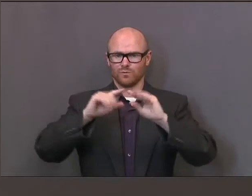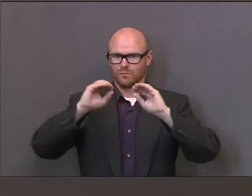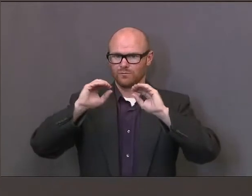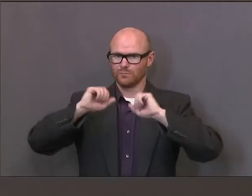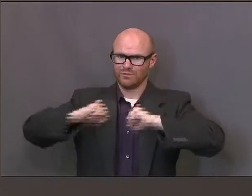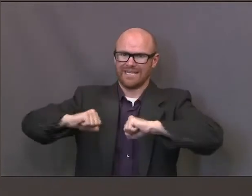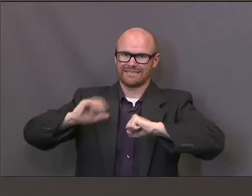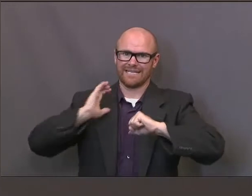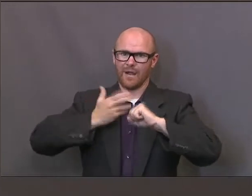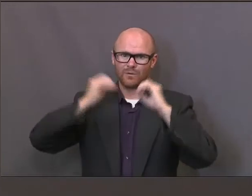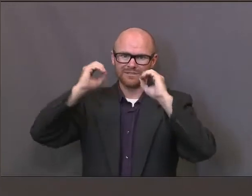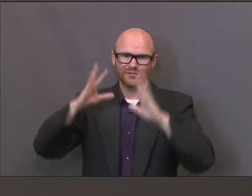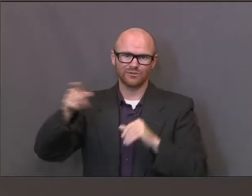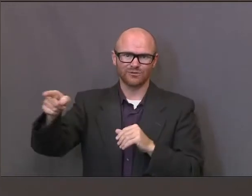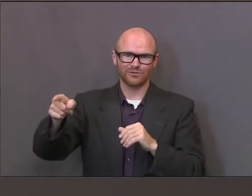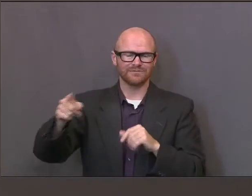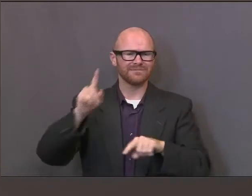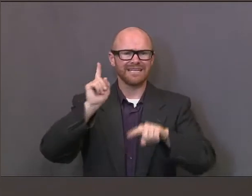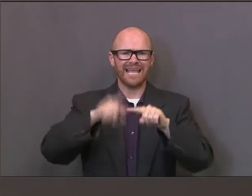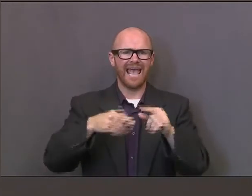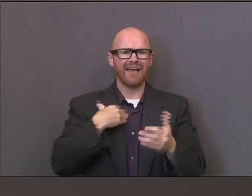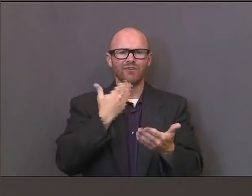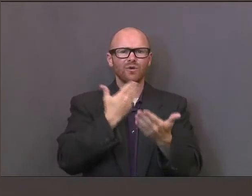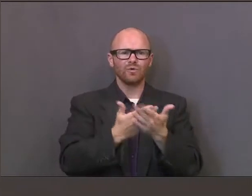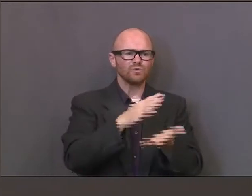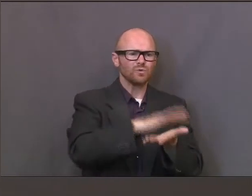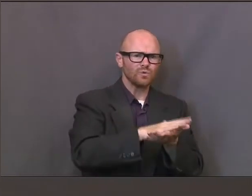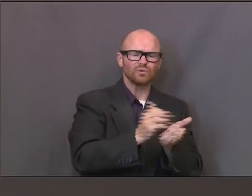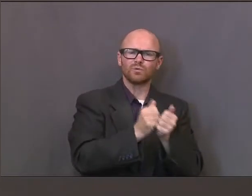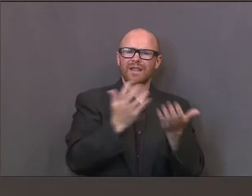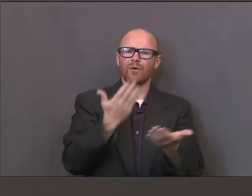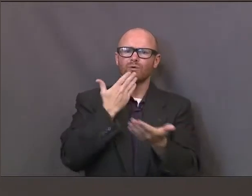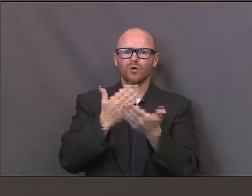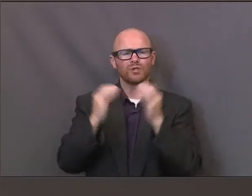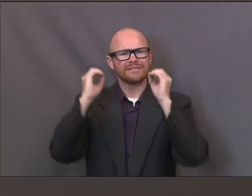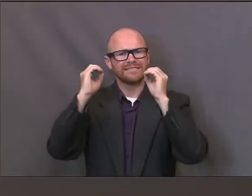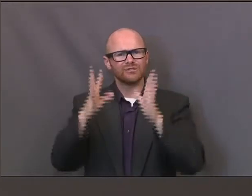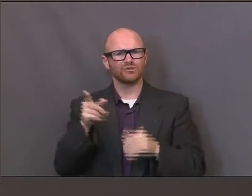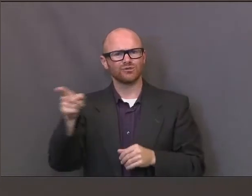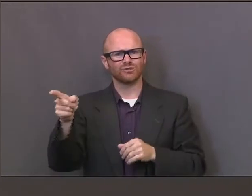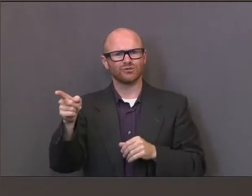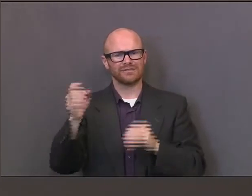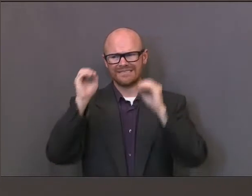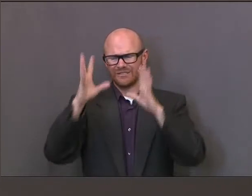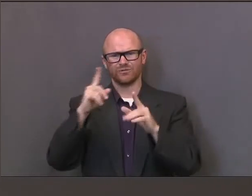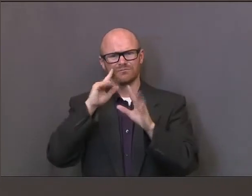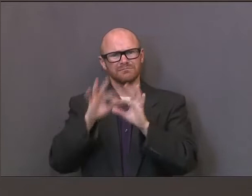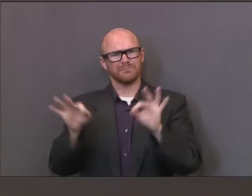that we cannot have quality schools without educators, that are safe and feel safe and protected.